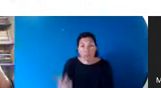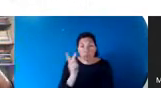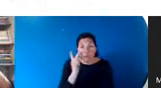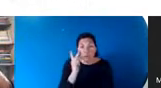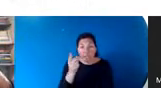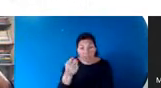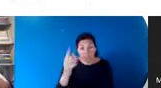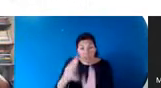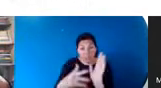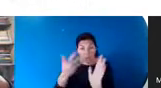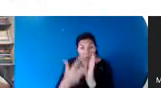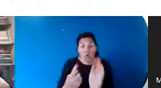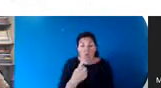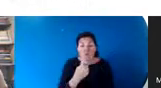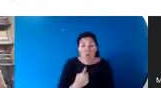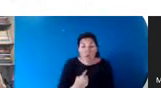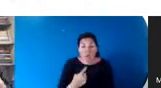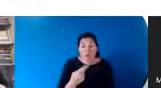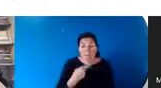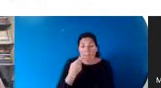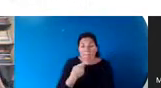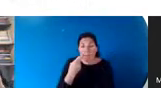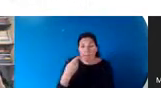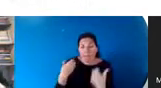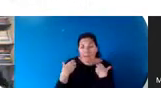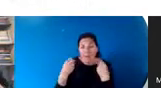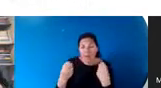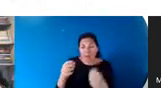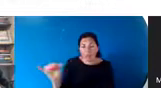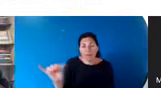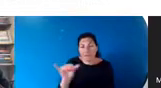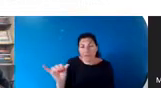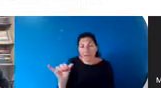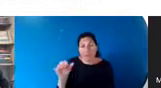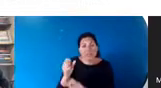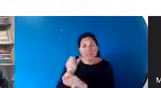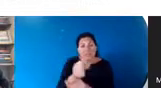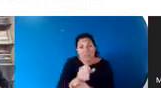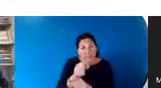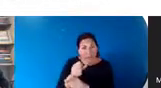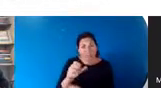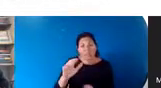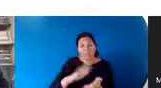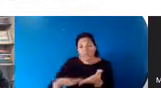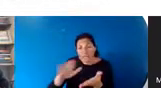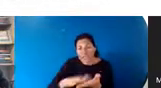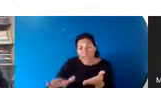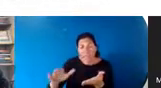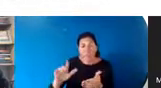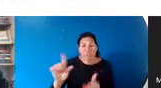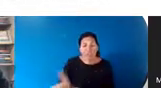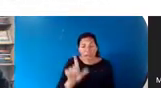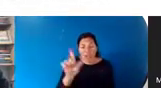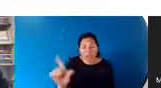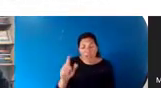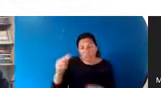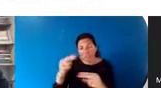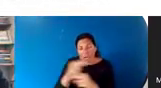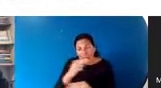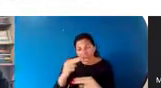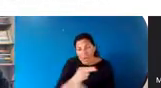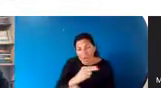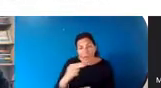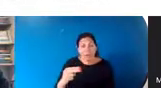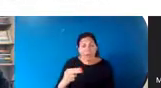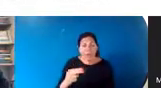the red are public health efforts, things like sanitation, abolition of slavery, libraries, highway system, conservation of parks, social